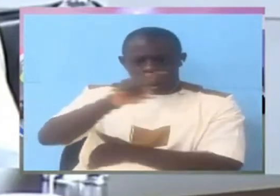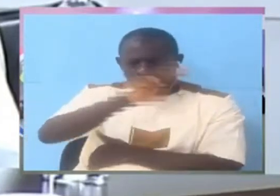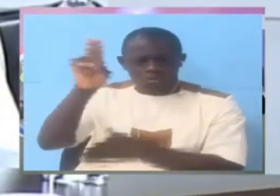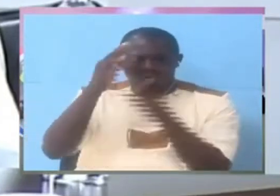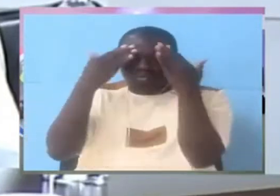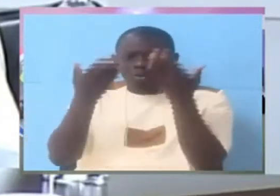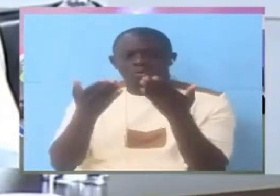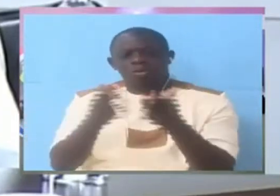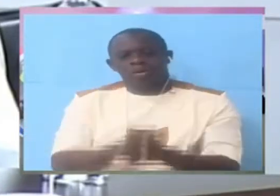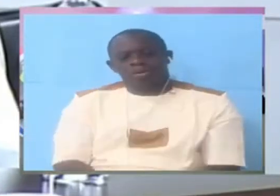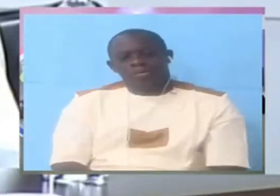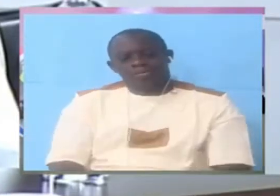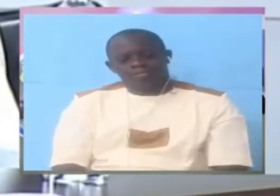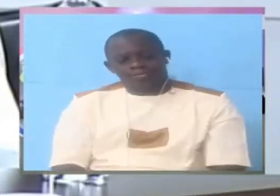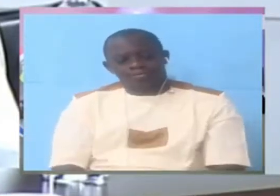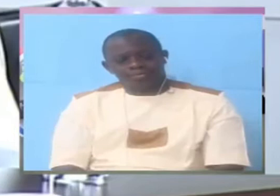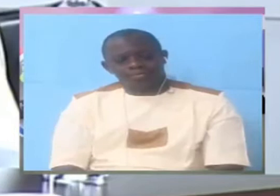It's all